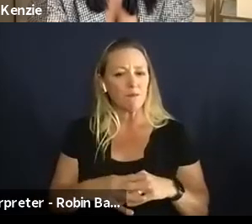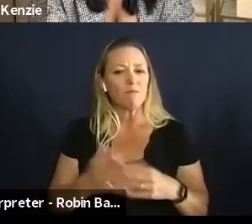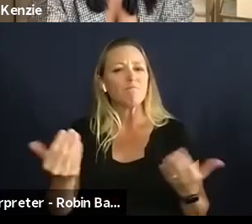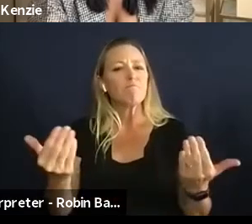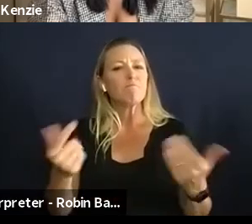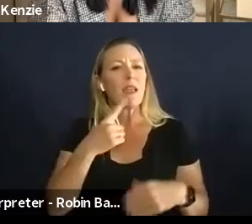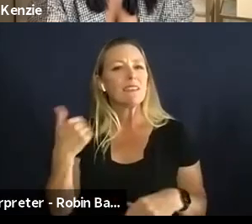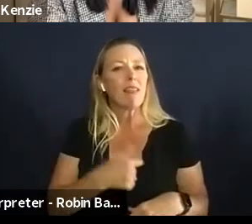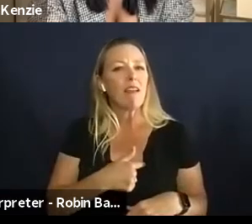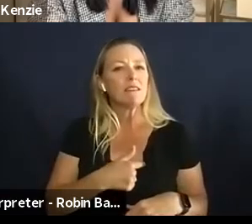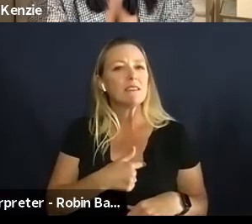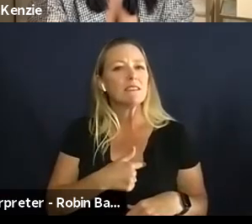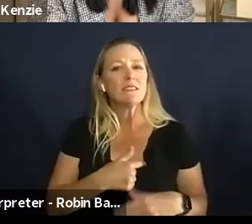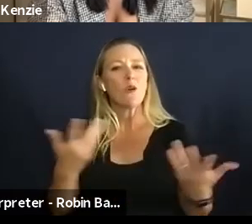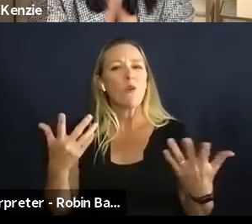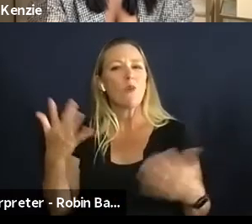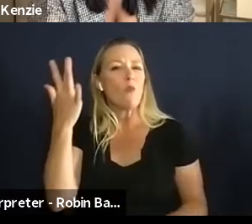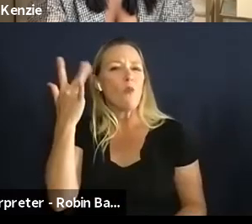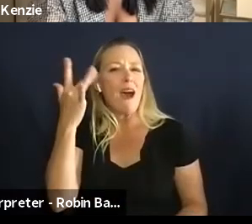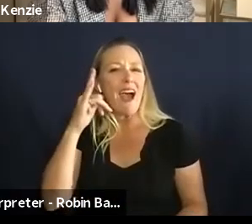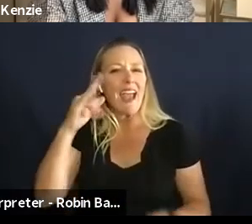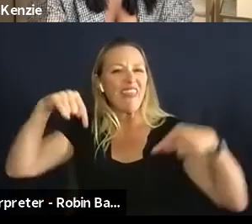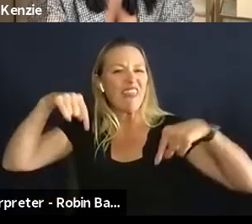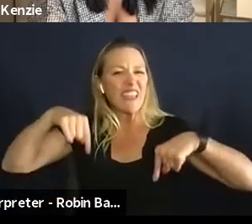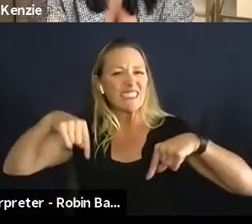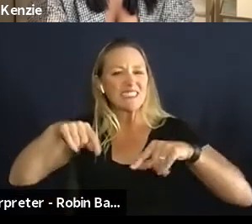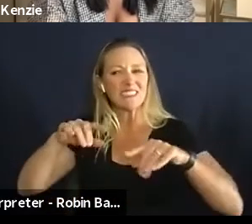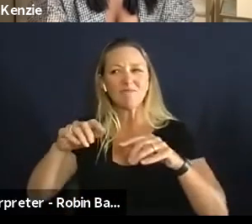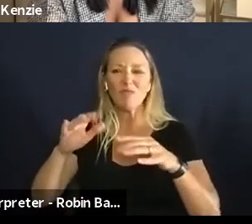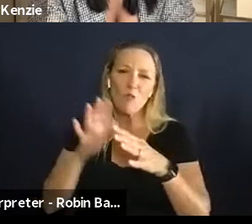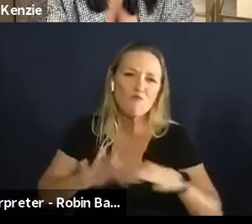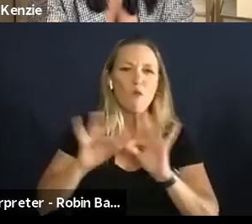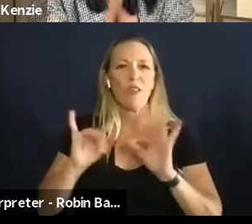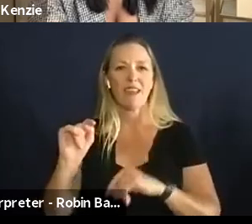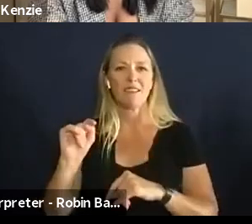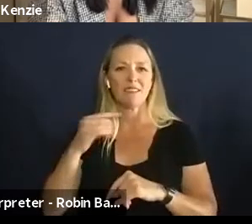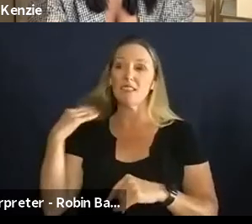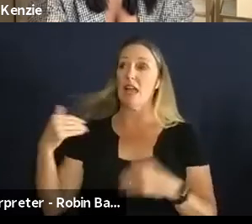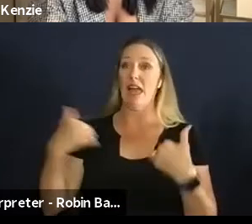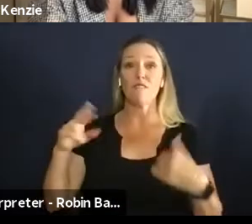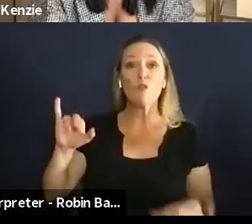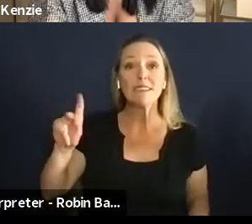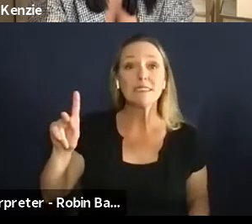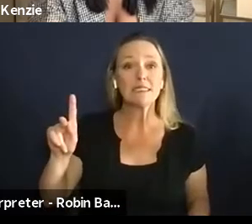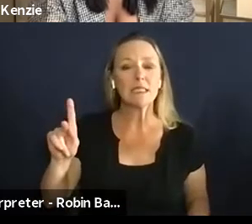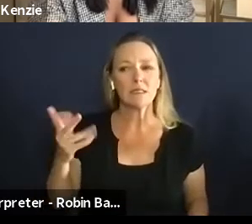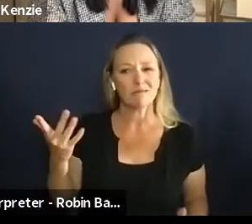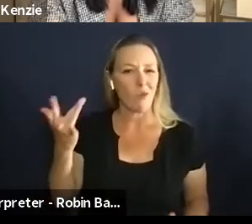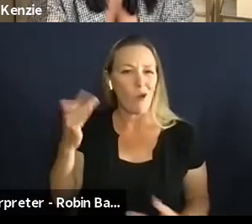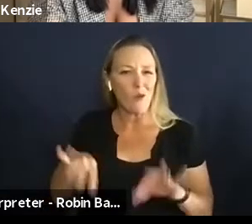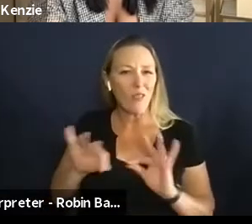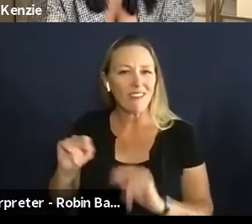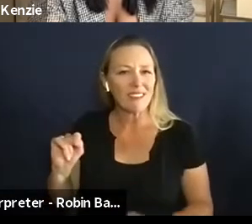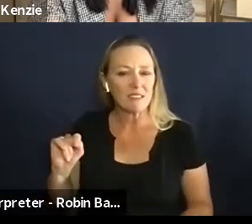the things that you think make it worth it so what makes it worth it to take that risk you know the people that are listening um i'm guessing are